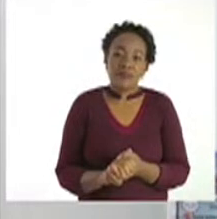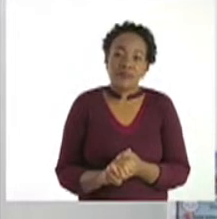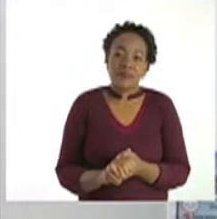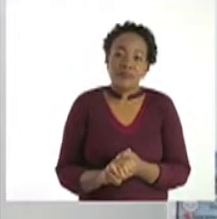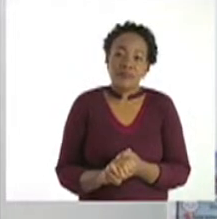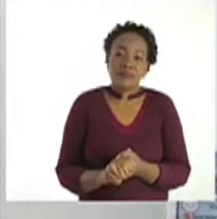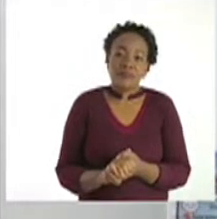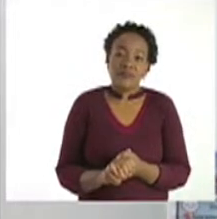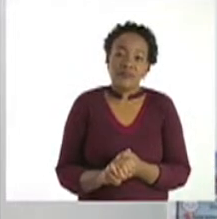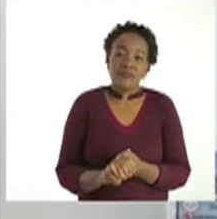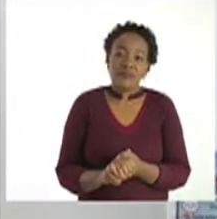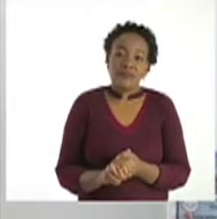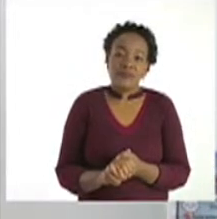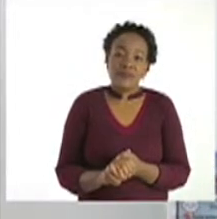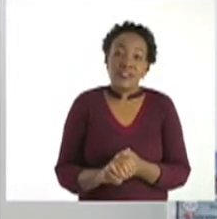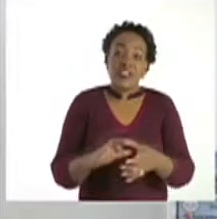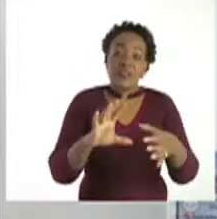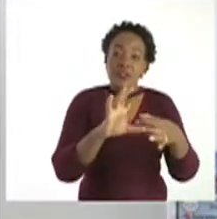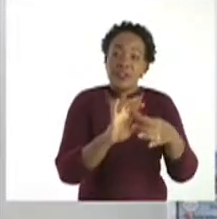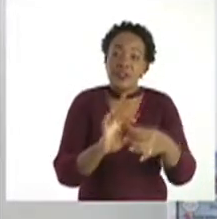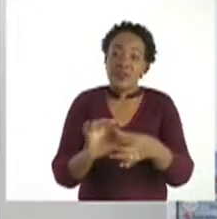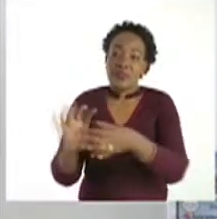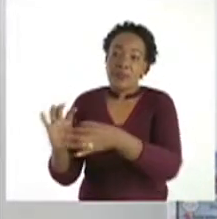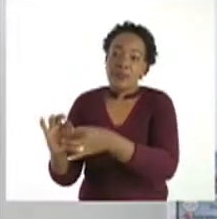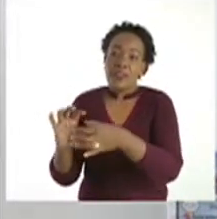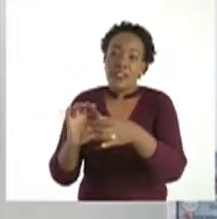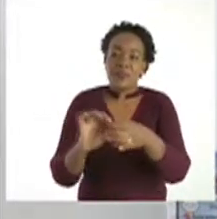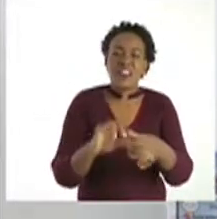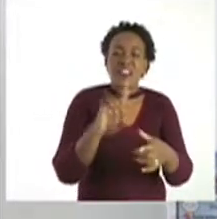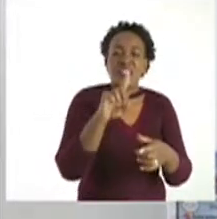Can you match the numbers?